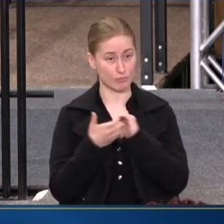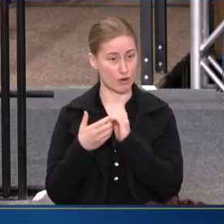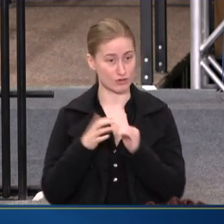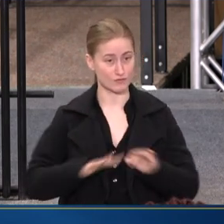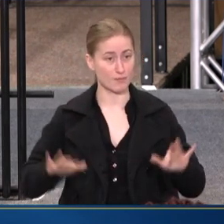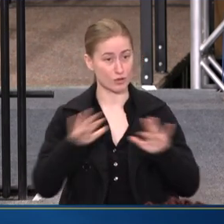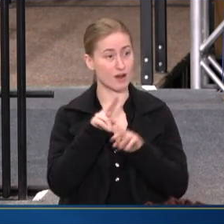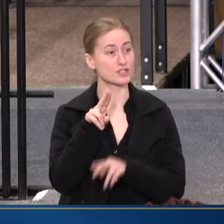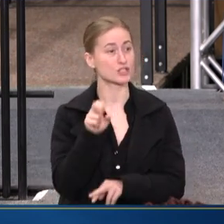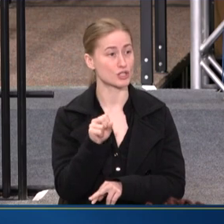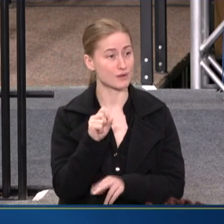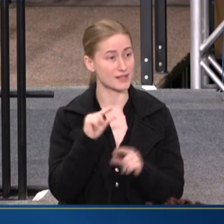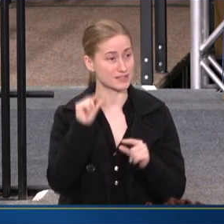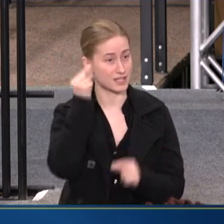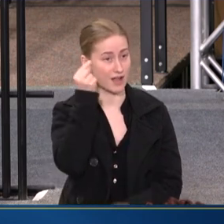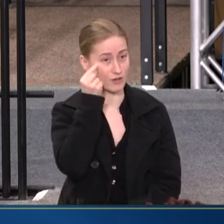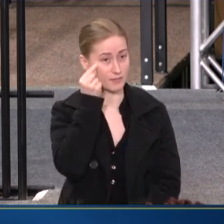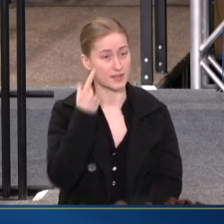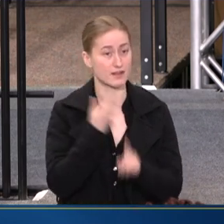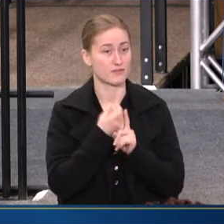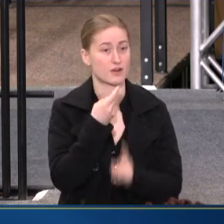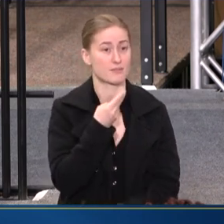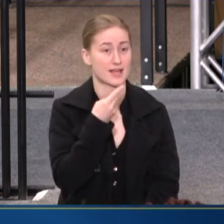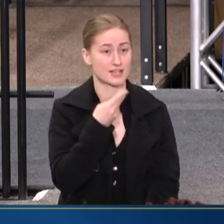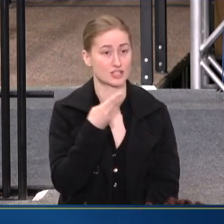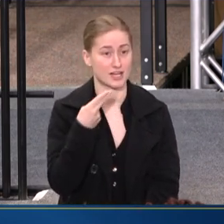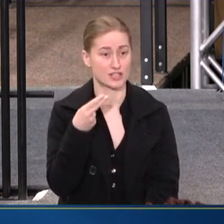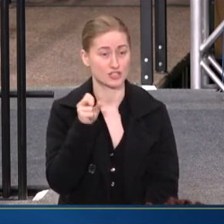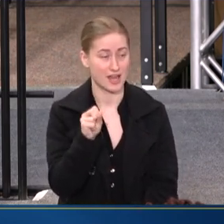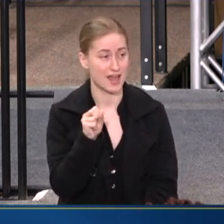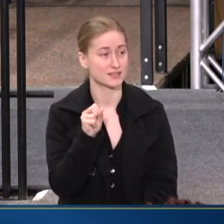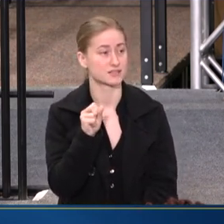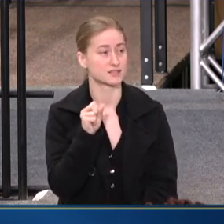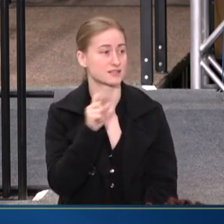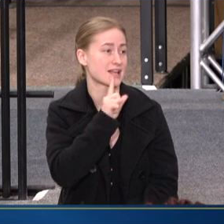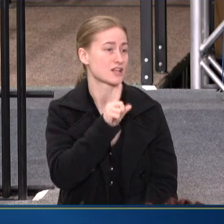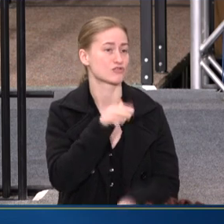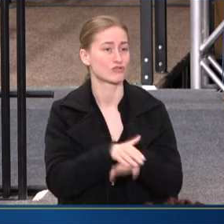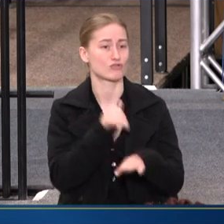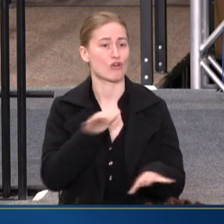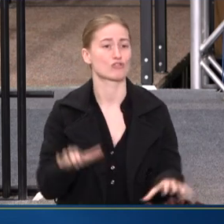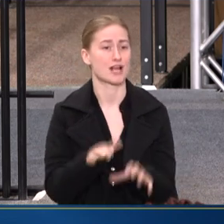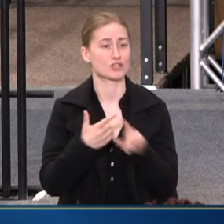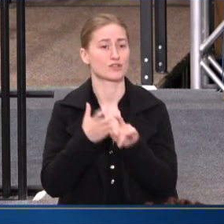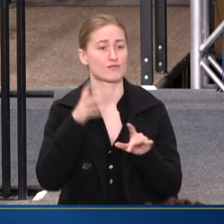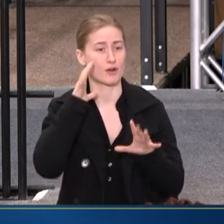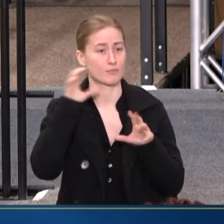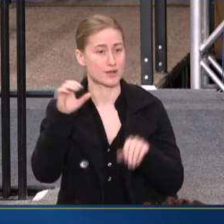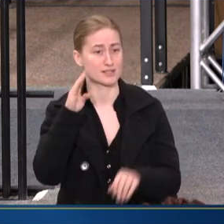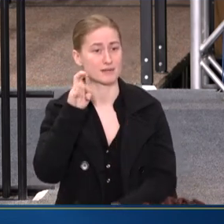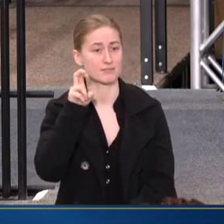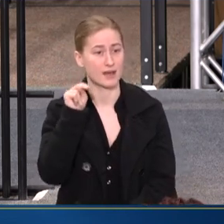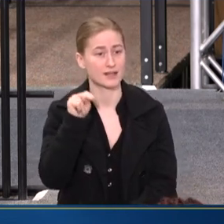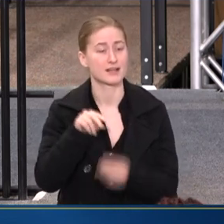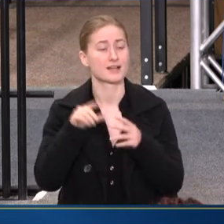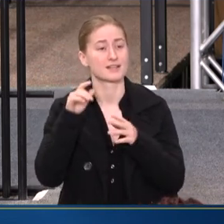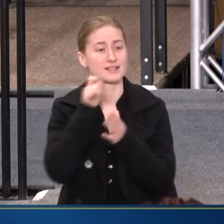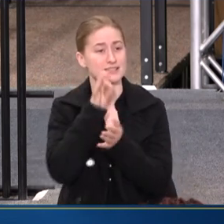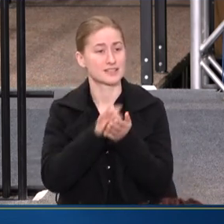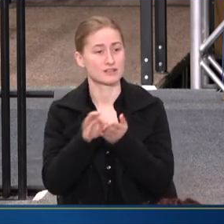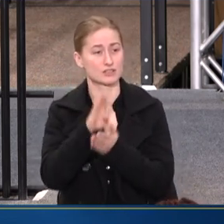U.S. GOVERNMENT FROM HHS, ANSWERING A CALL TO ACTION FROM PRESIDENT BIDEN AND SECRETARY BASETTA.